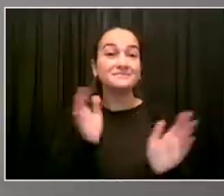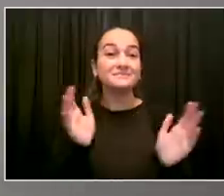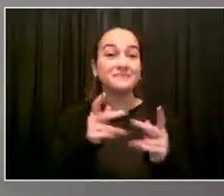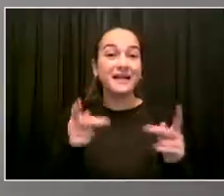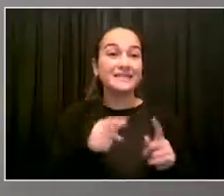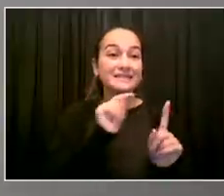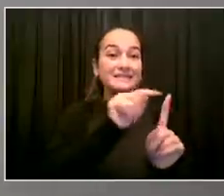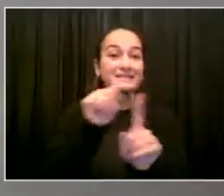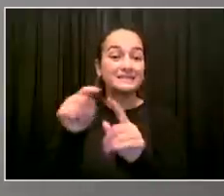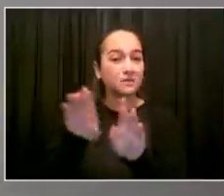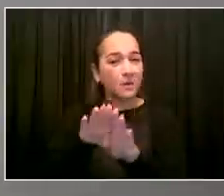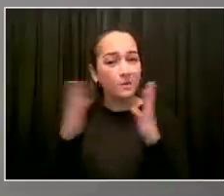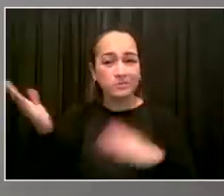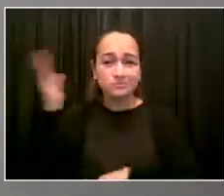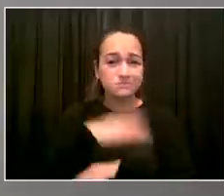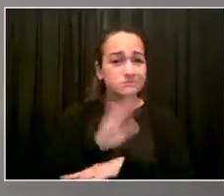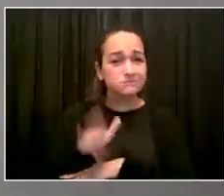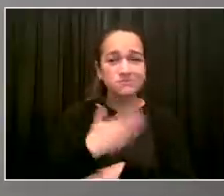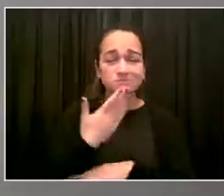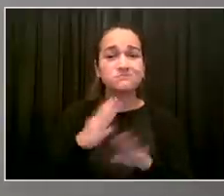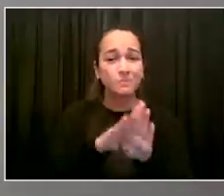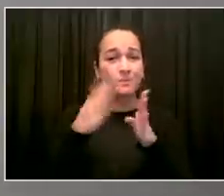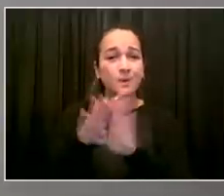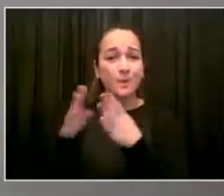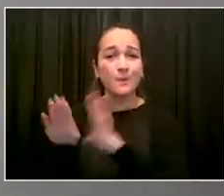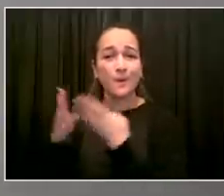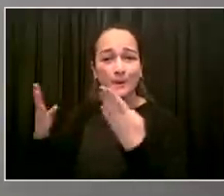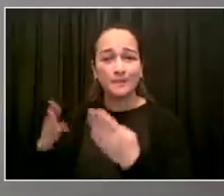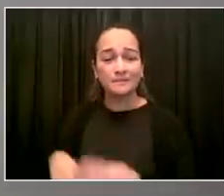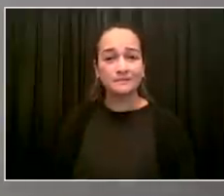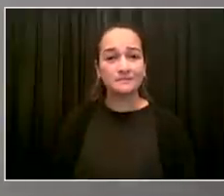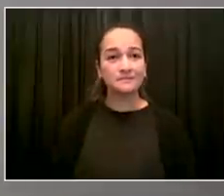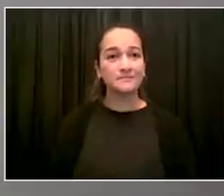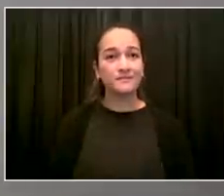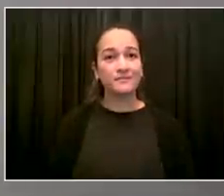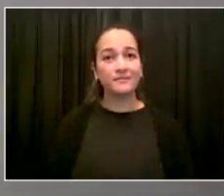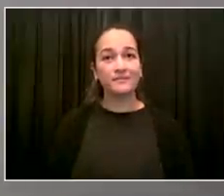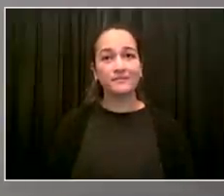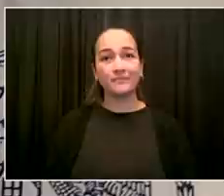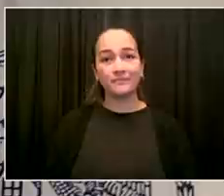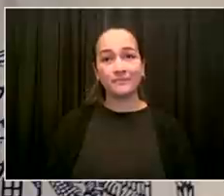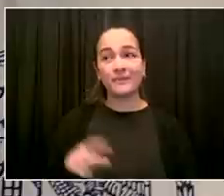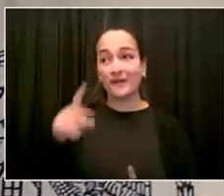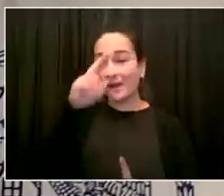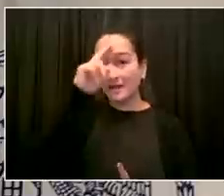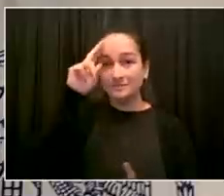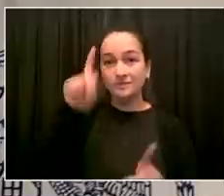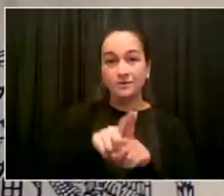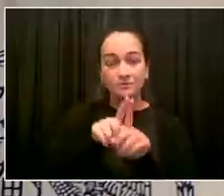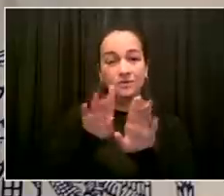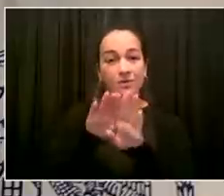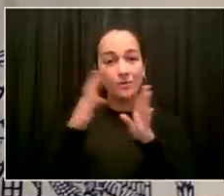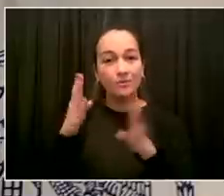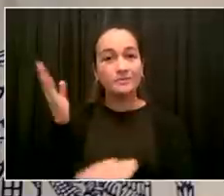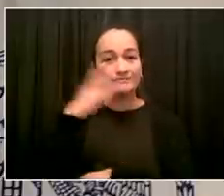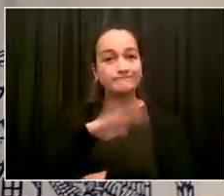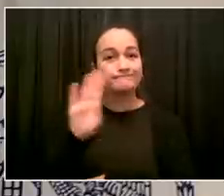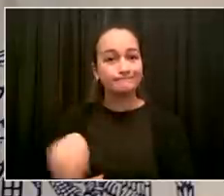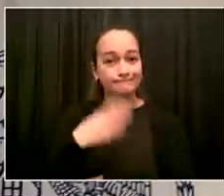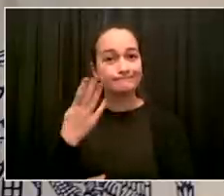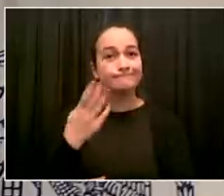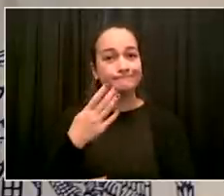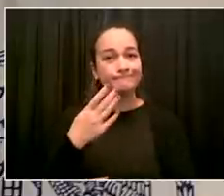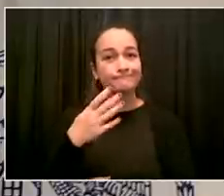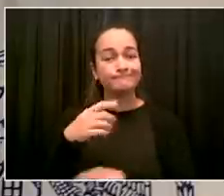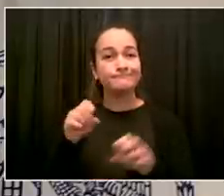today, I had about 5,000 people who were not yet vaccinated. Right. And Aaron, to put it in perspective, so you're now